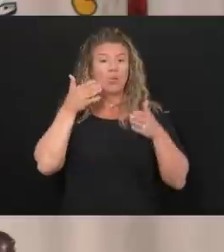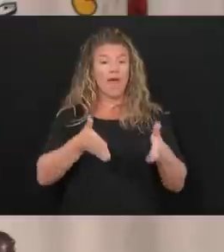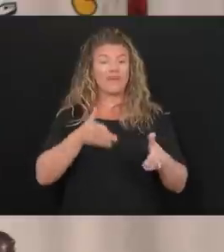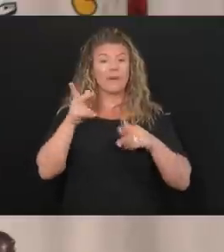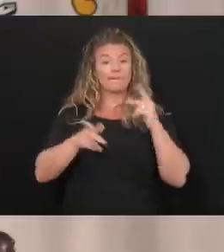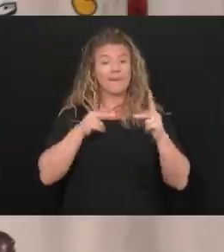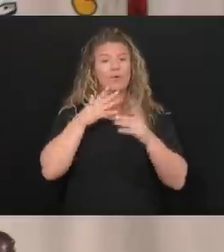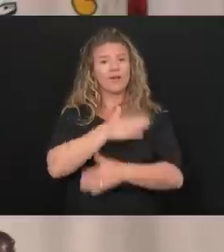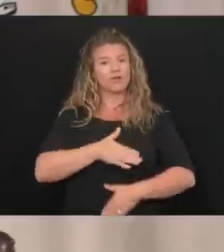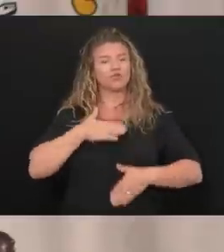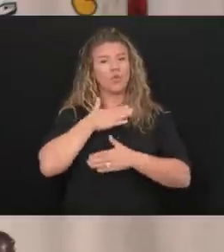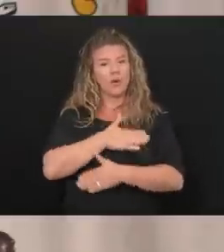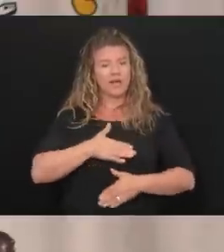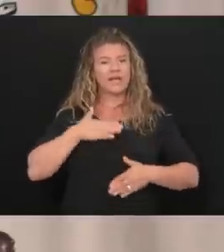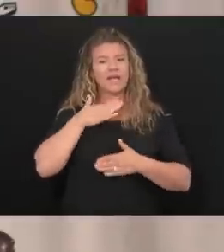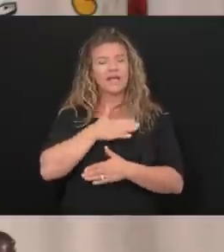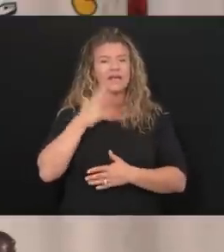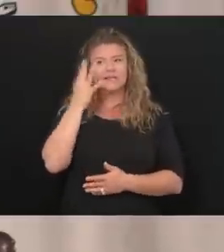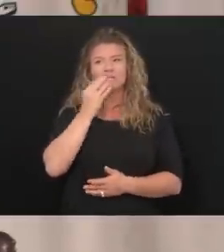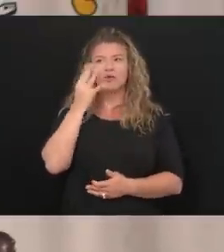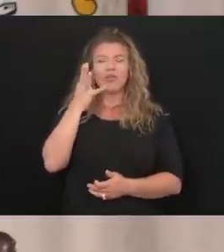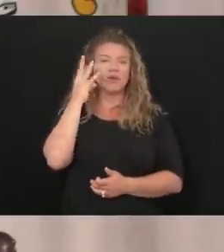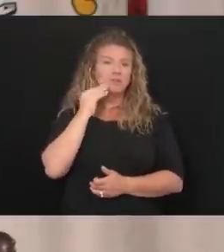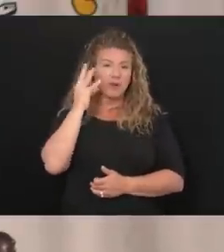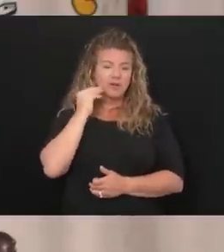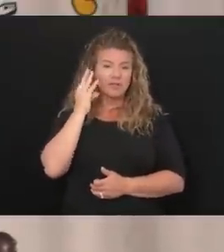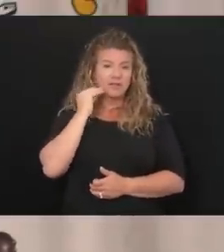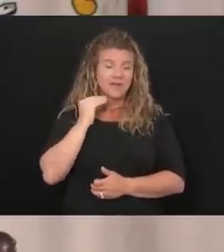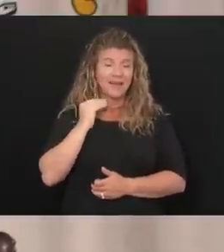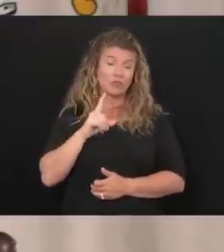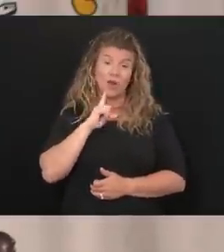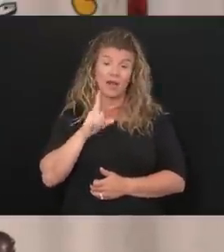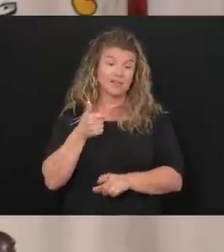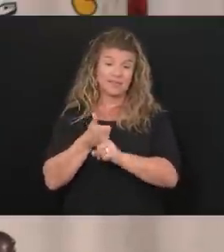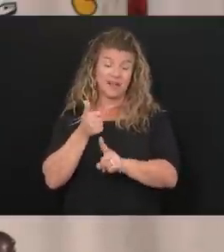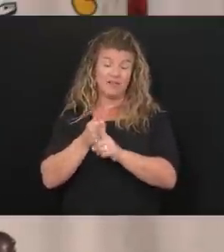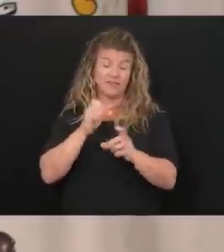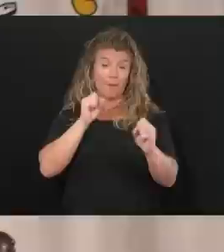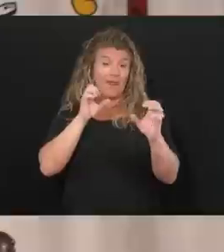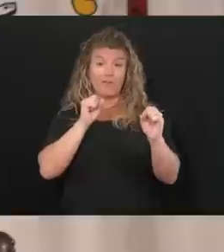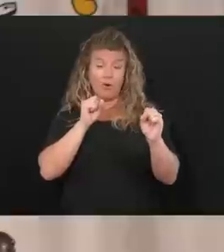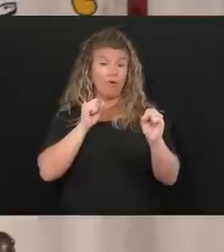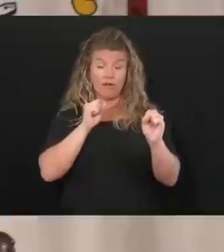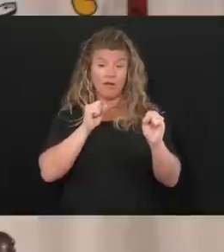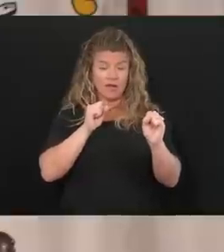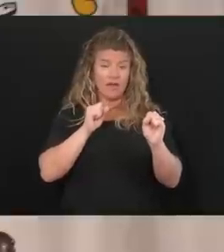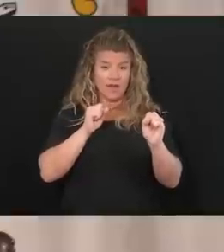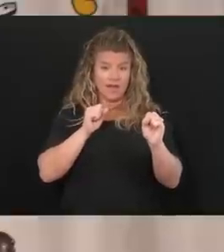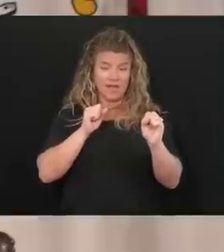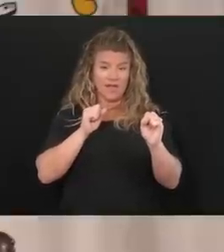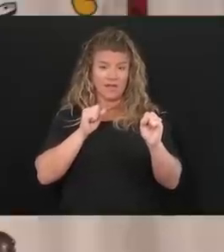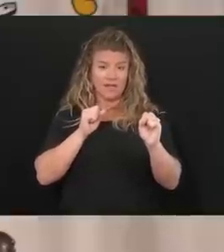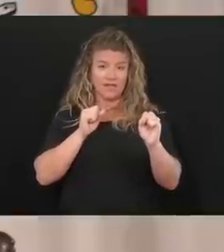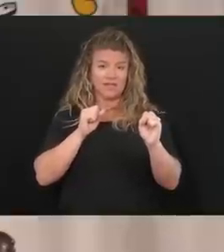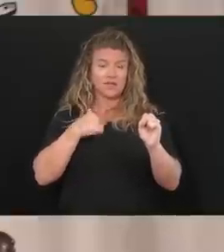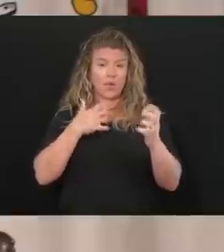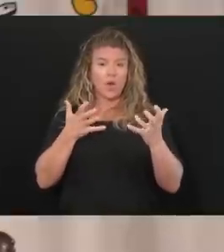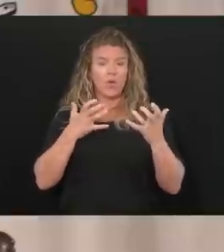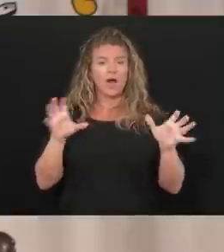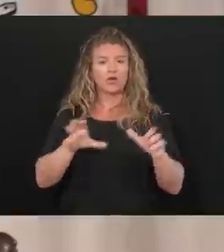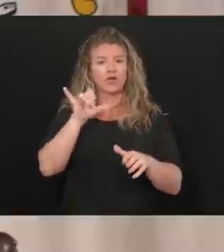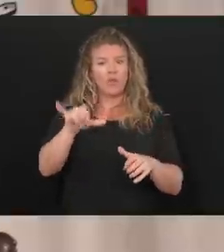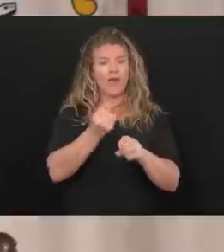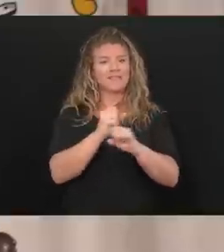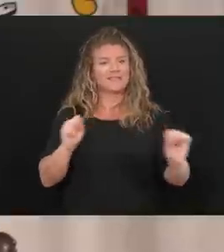people to enjoy this beautiful experience. It's unbelievable. And on top of that, you know, we want to do it